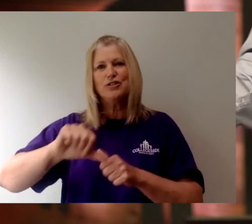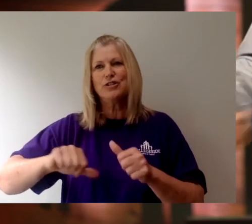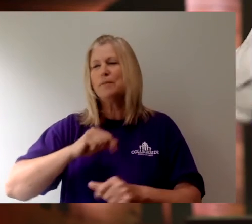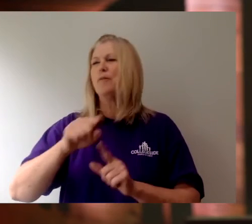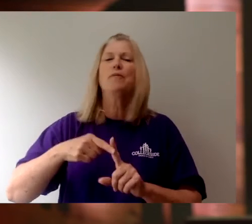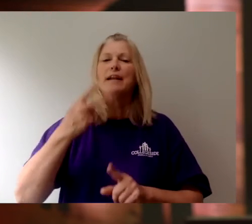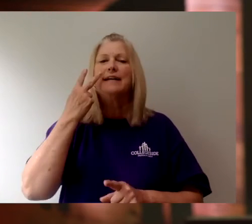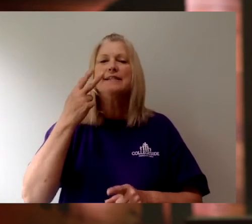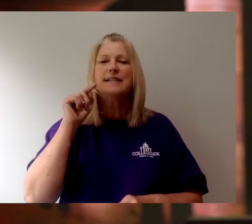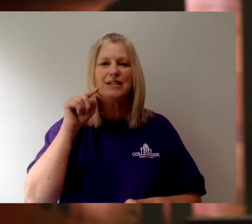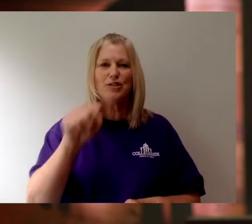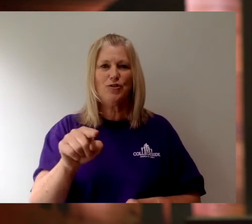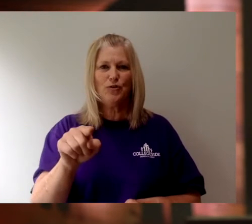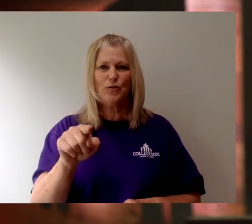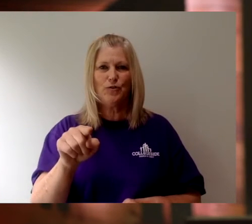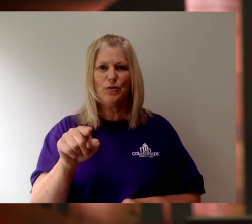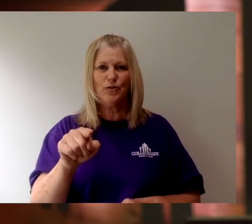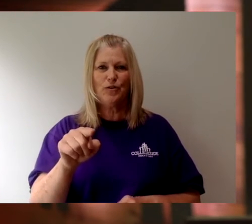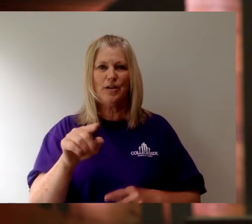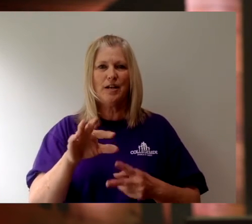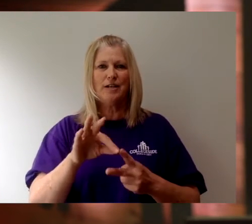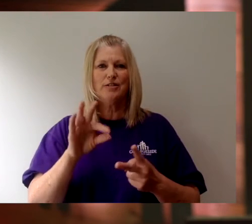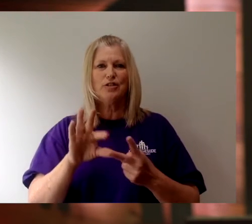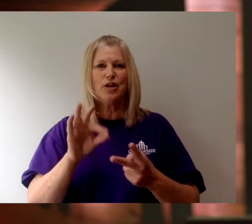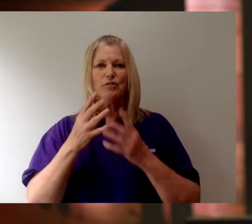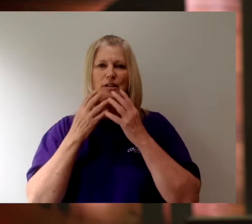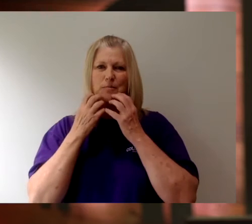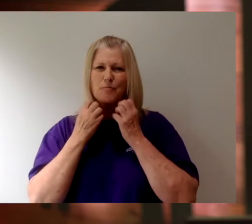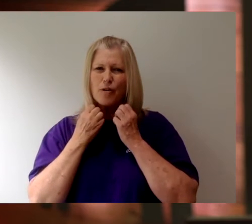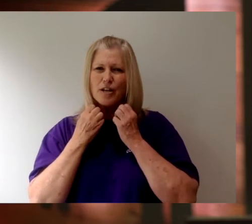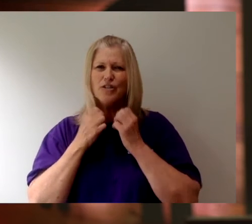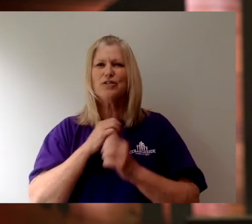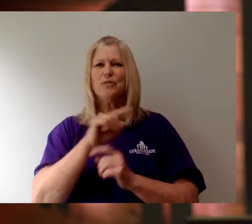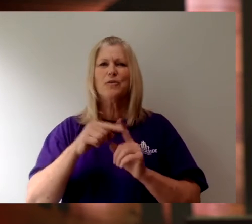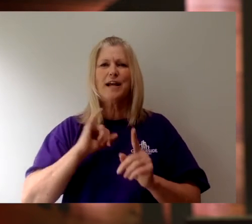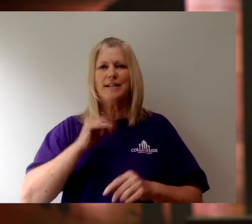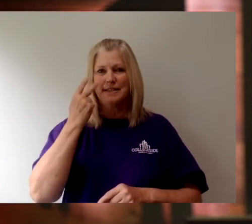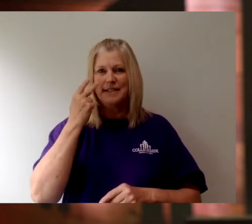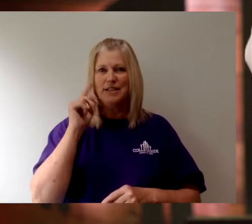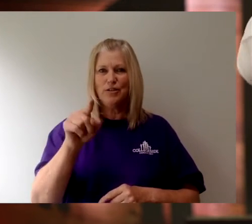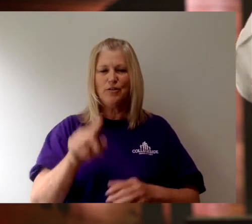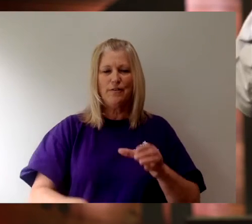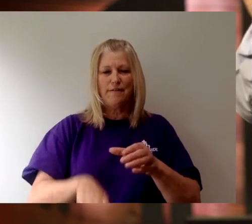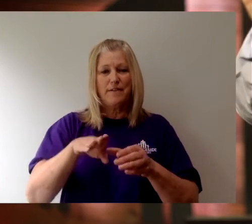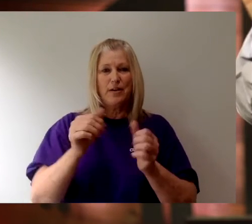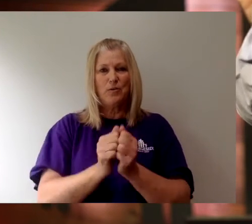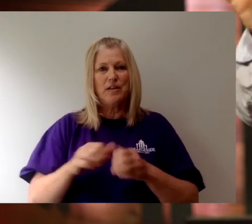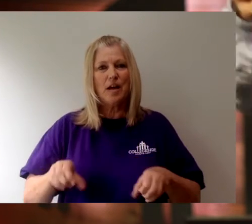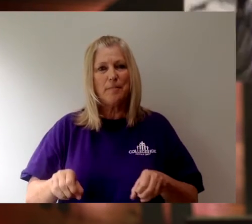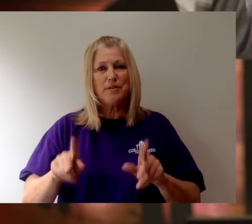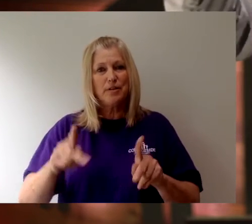When I see you as chosen and precious, when I see you filled with